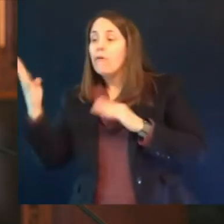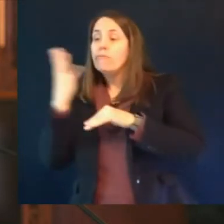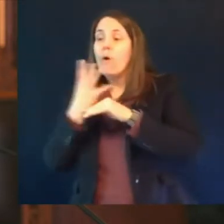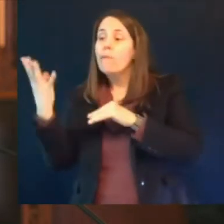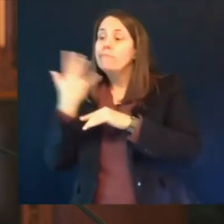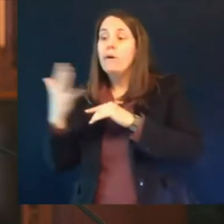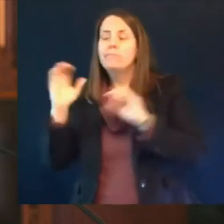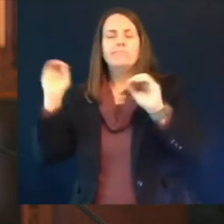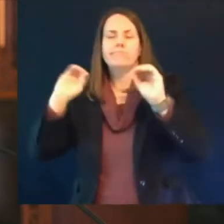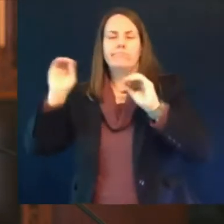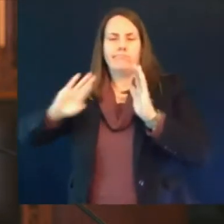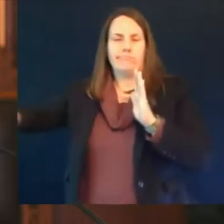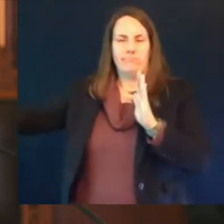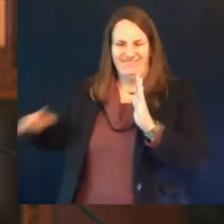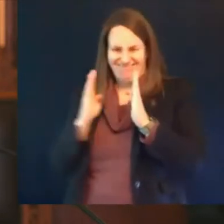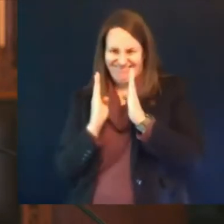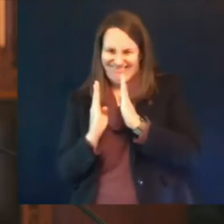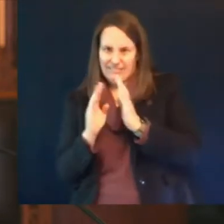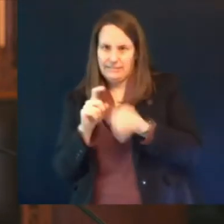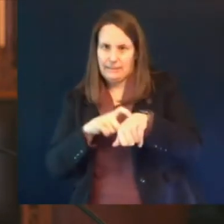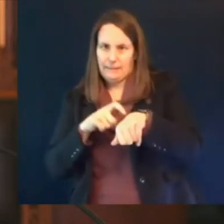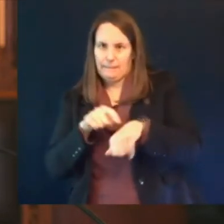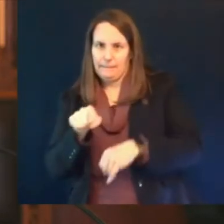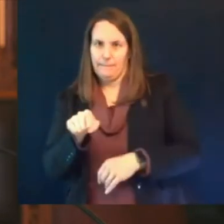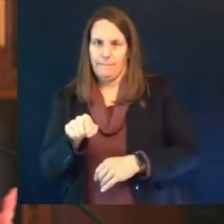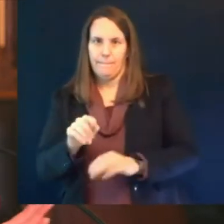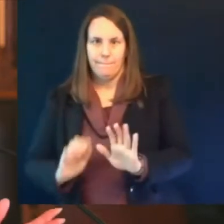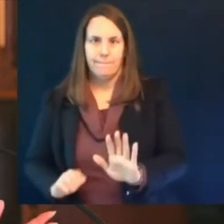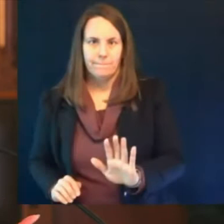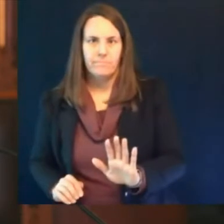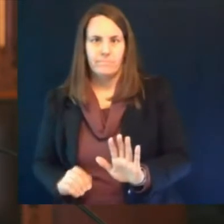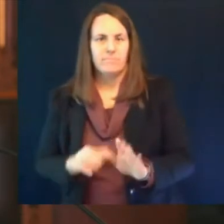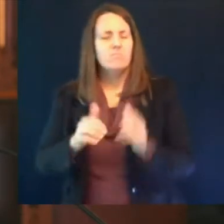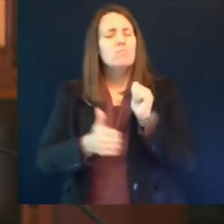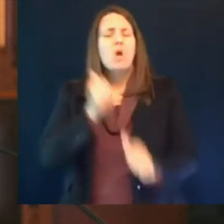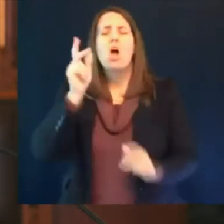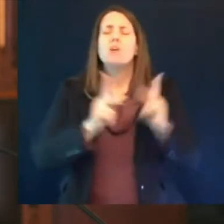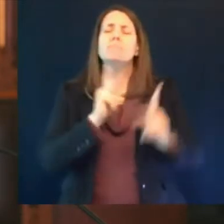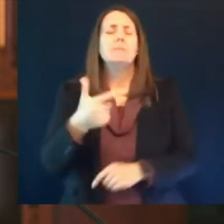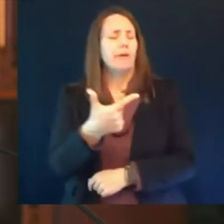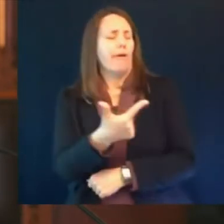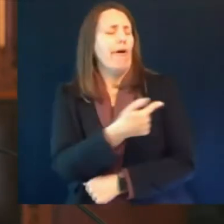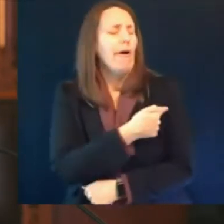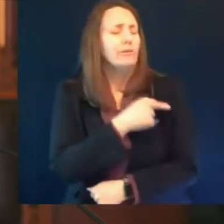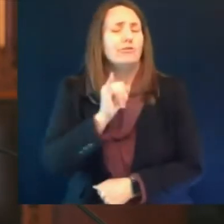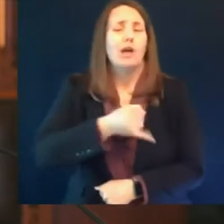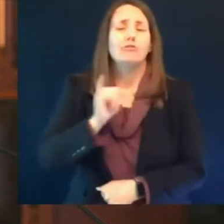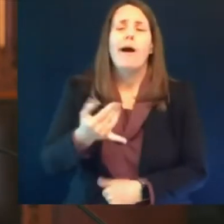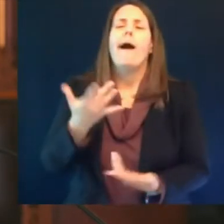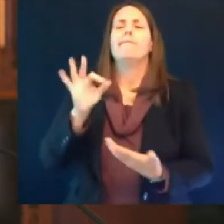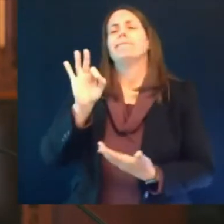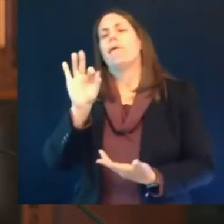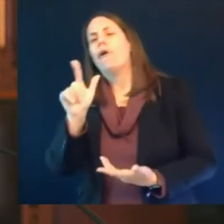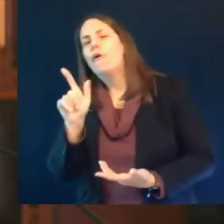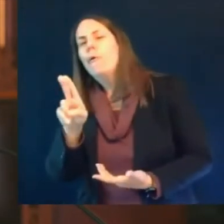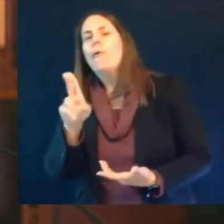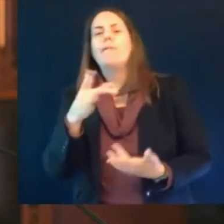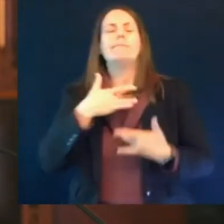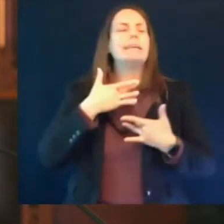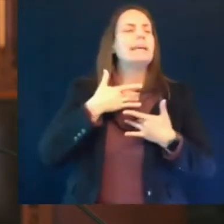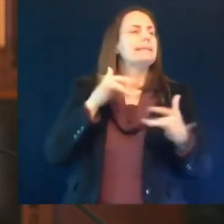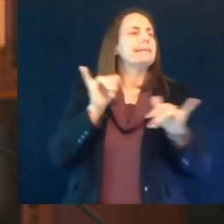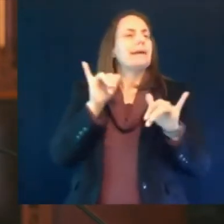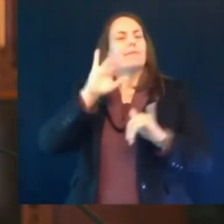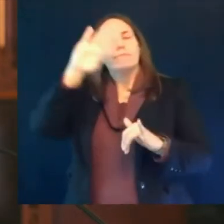symptoms are common in the 24 to 48 hours so if you just recently received your vaccine and are feeling